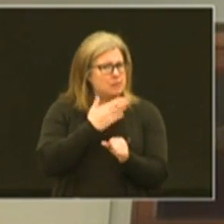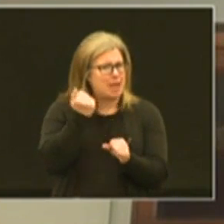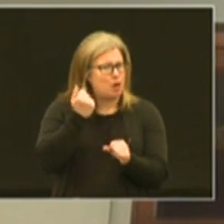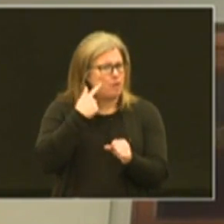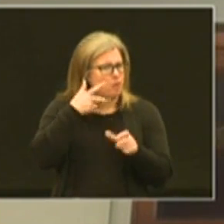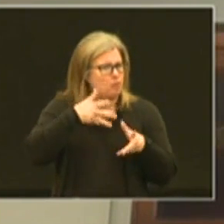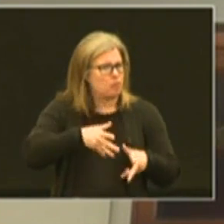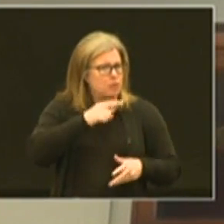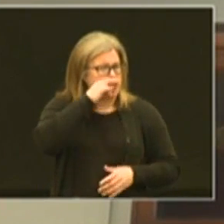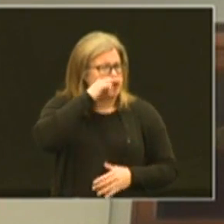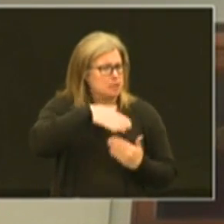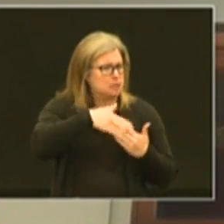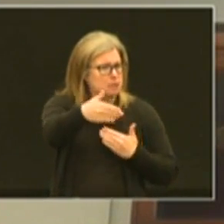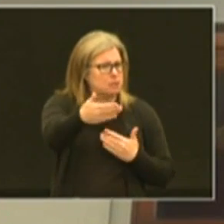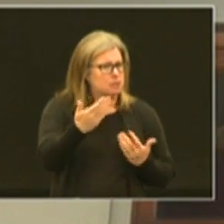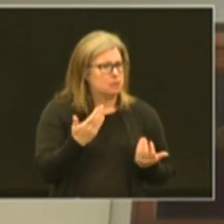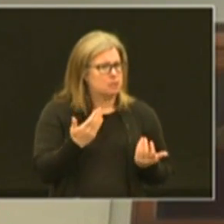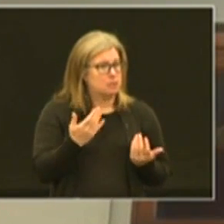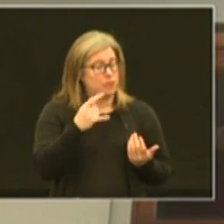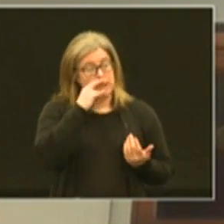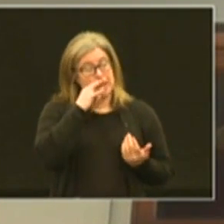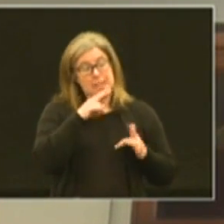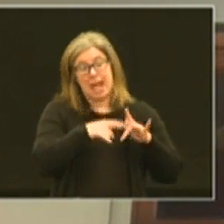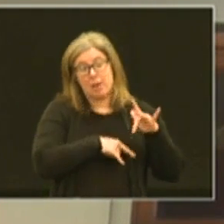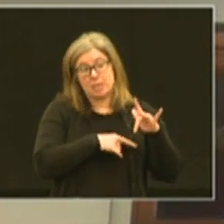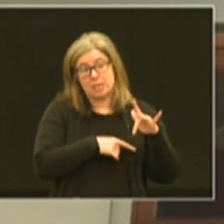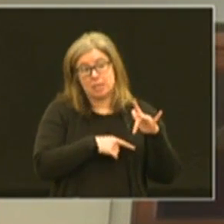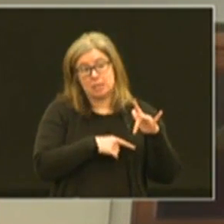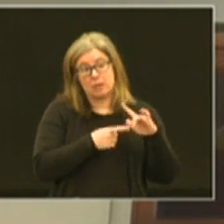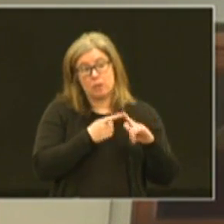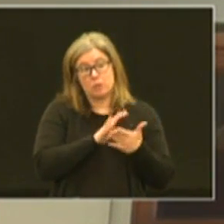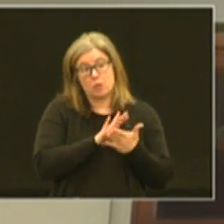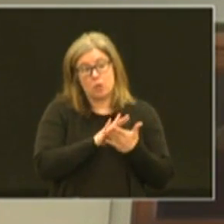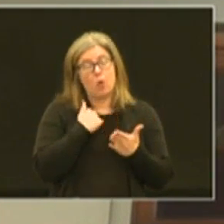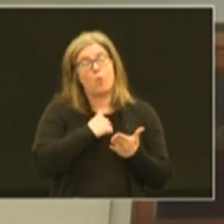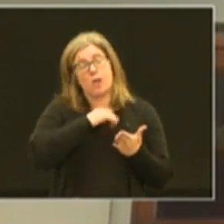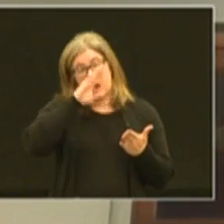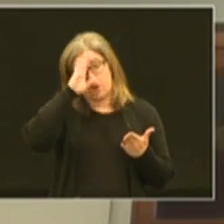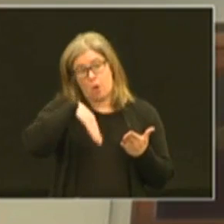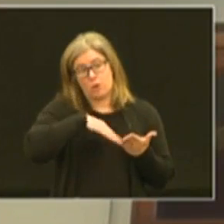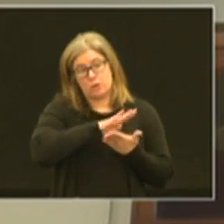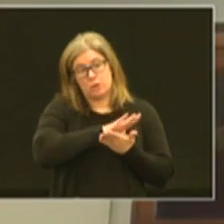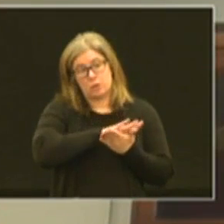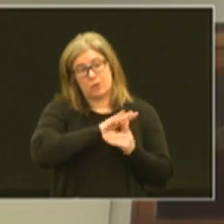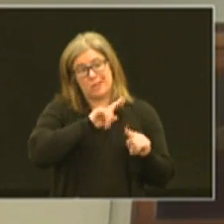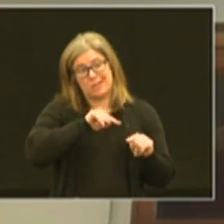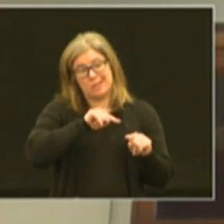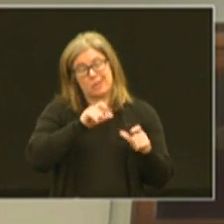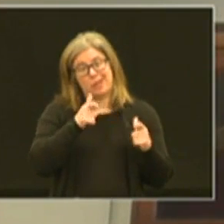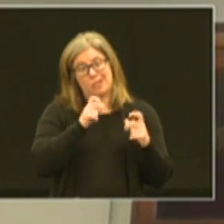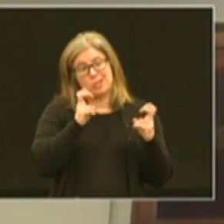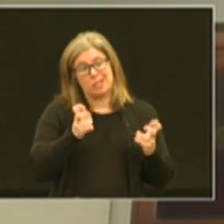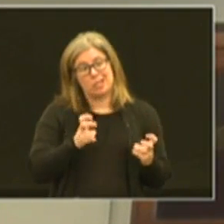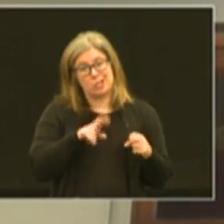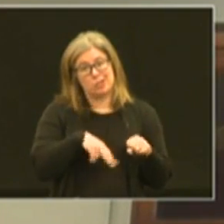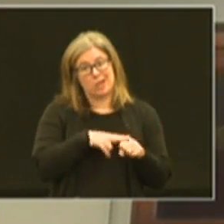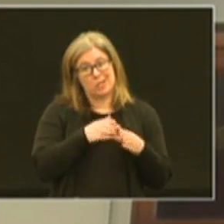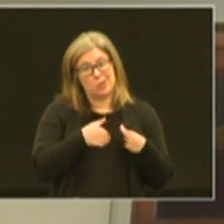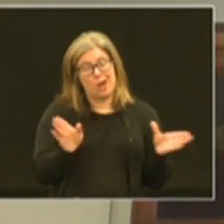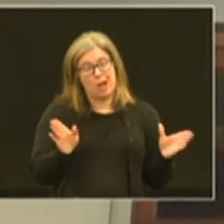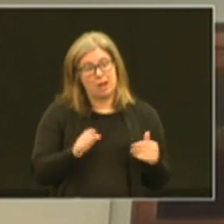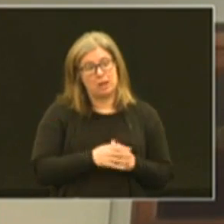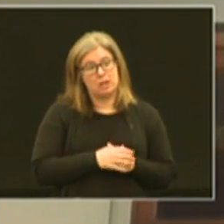better for our kids so that if a kid's absent from school and we know school attendance is a major issue nationwide